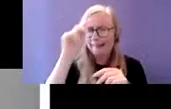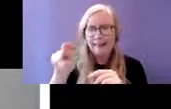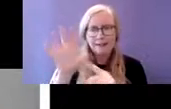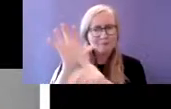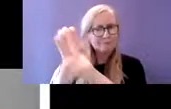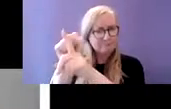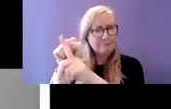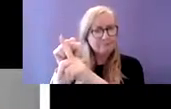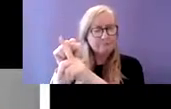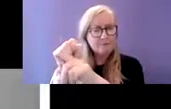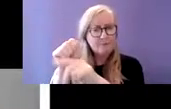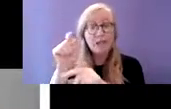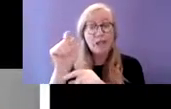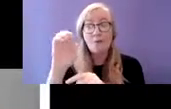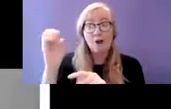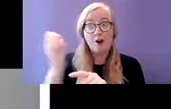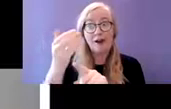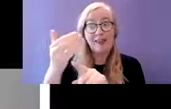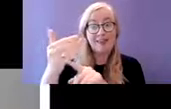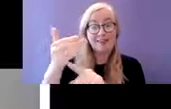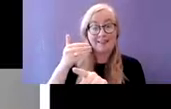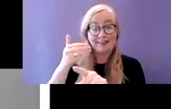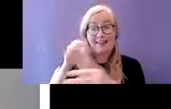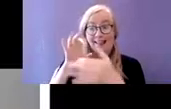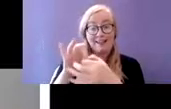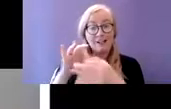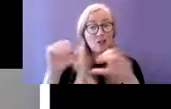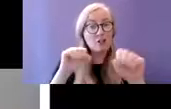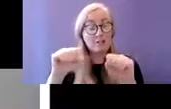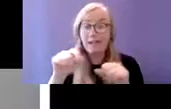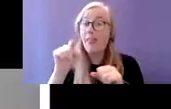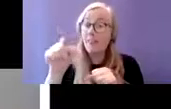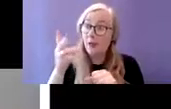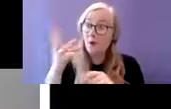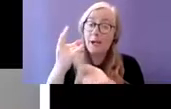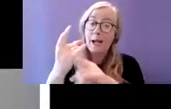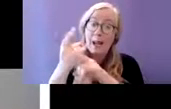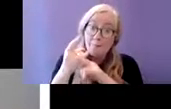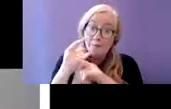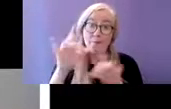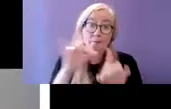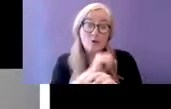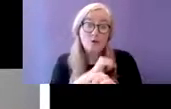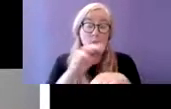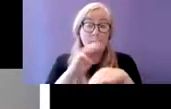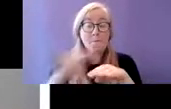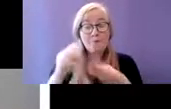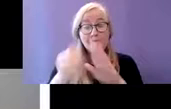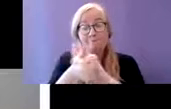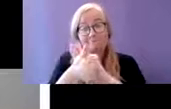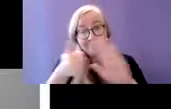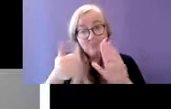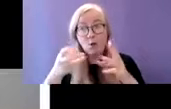services it would certainly pave the way to more sophisticated diagnosis and these